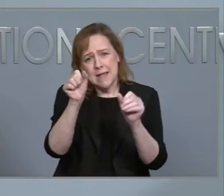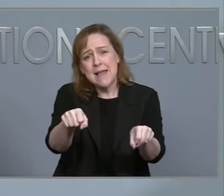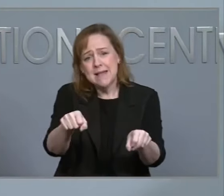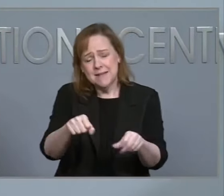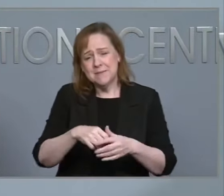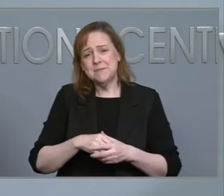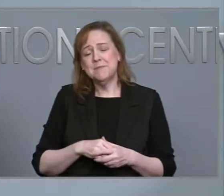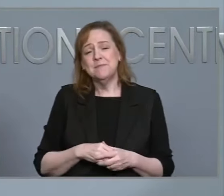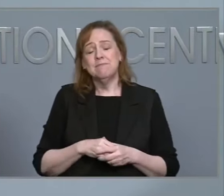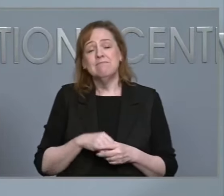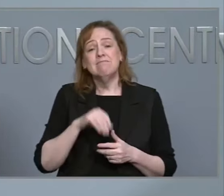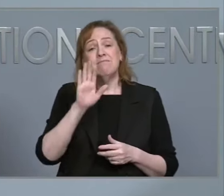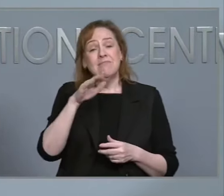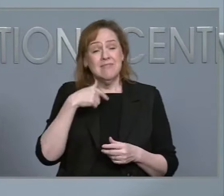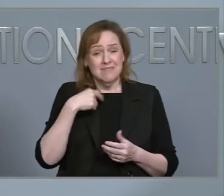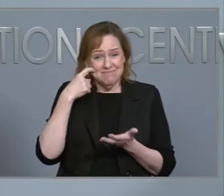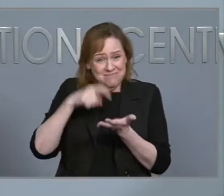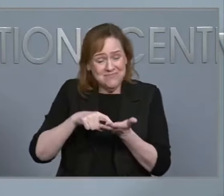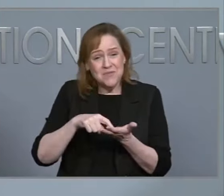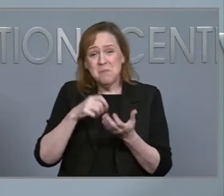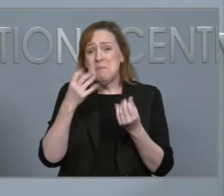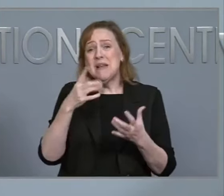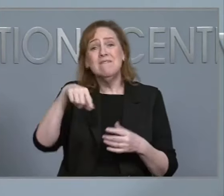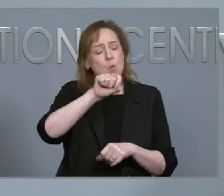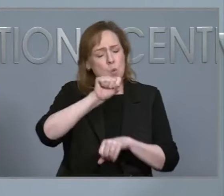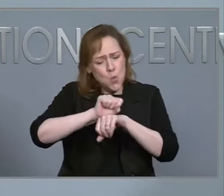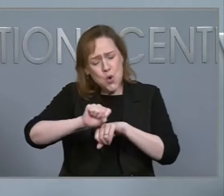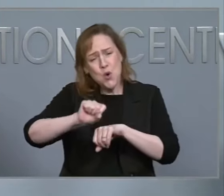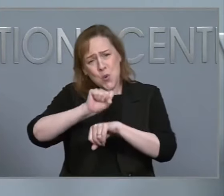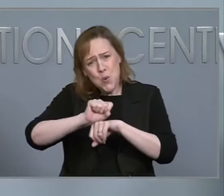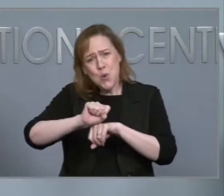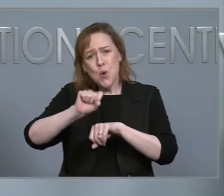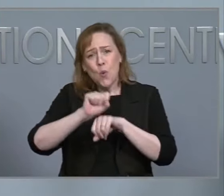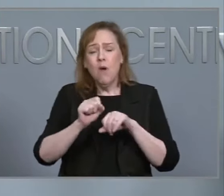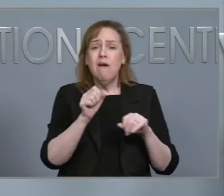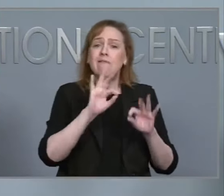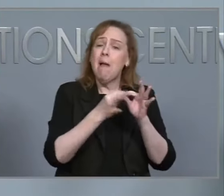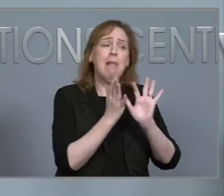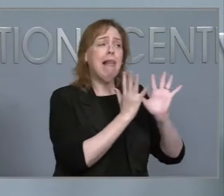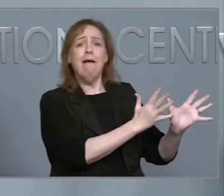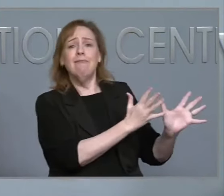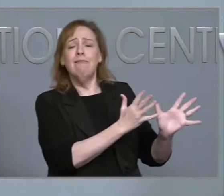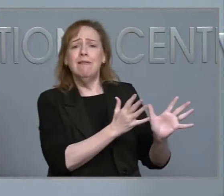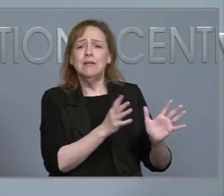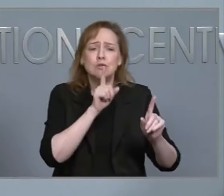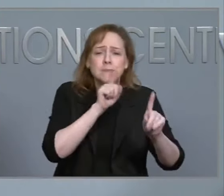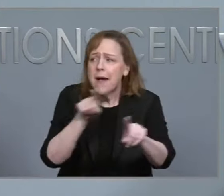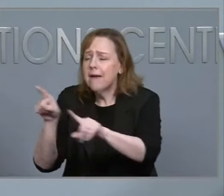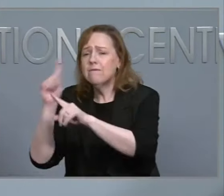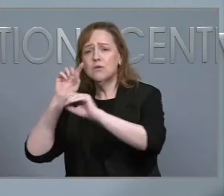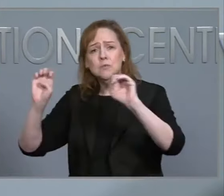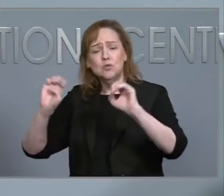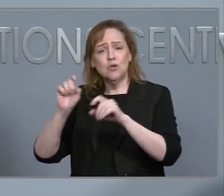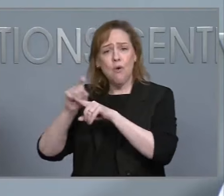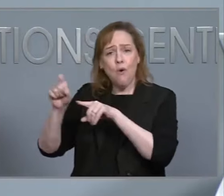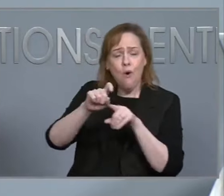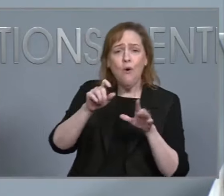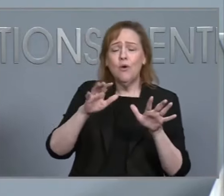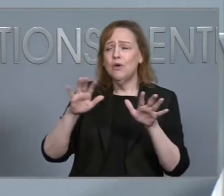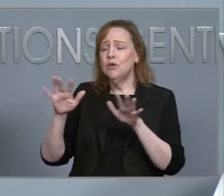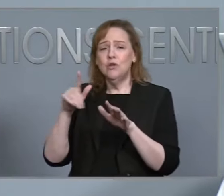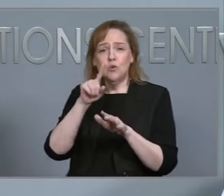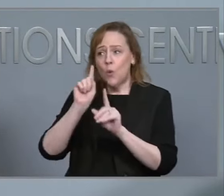that have left their families and worked long hours in challenging conditions, responded to emergency calls for assistance, and have staffed emergency operations